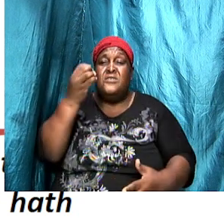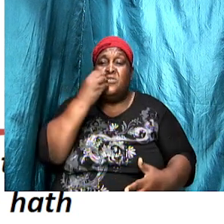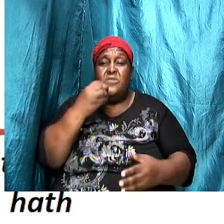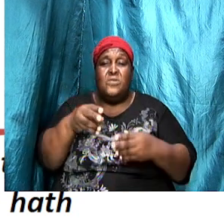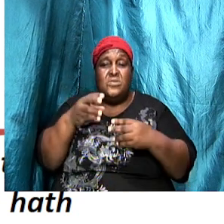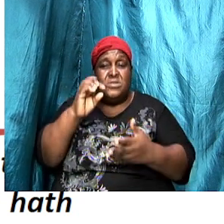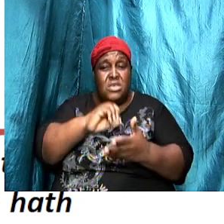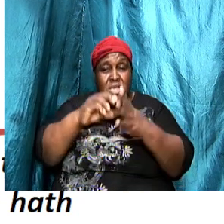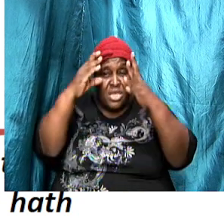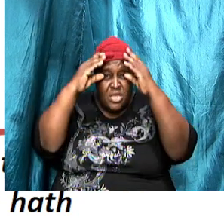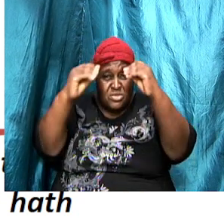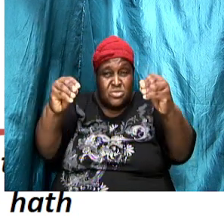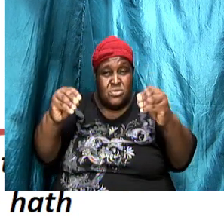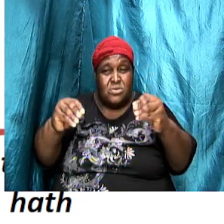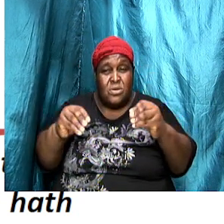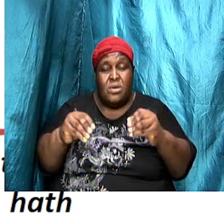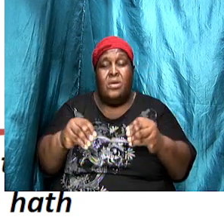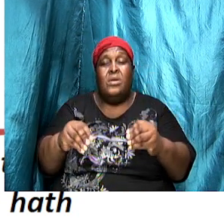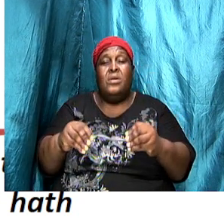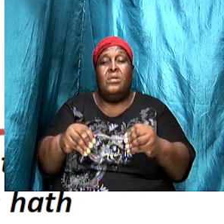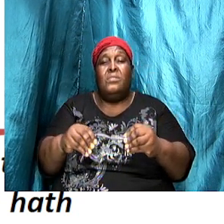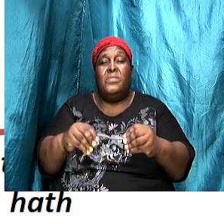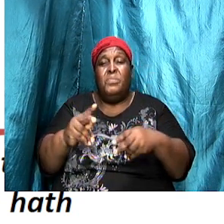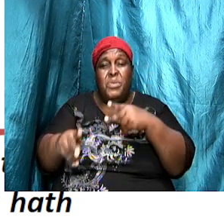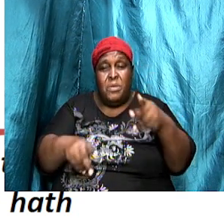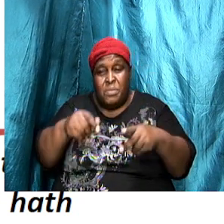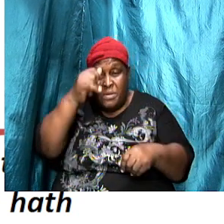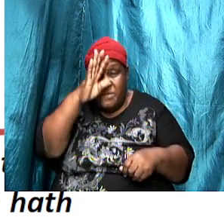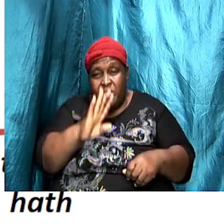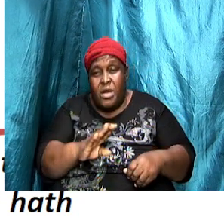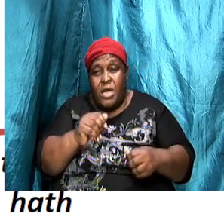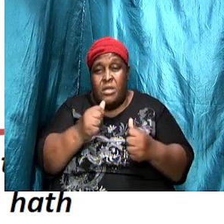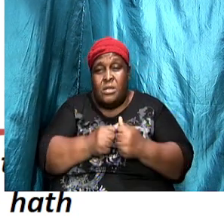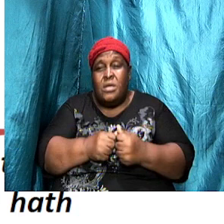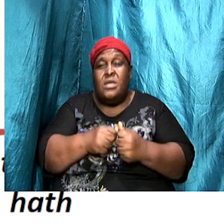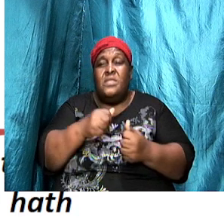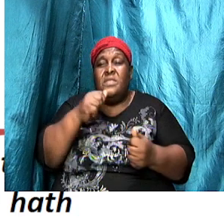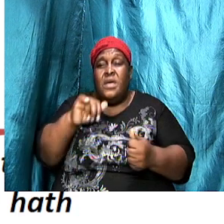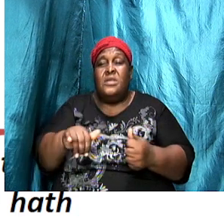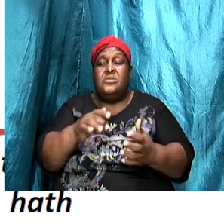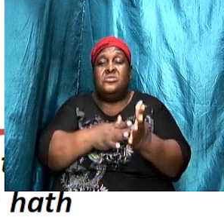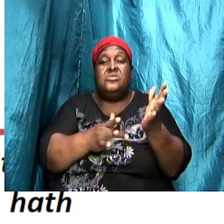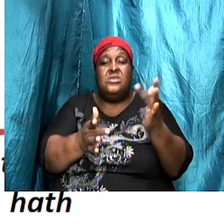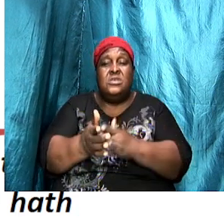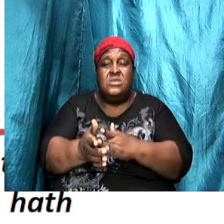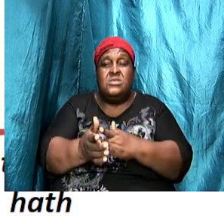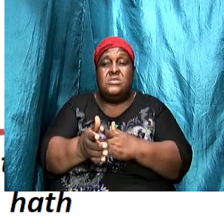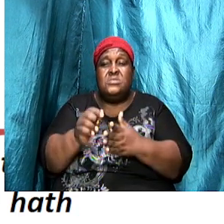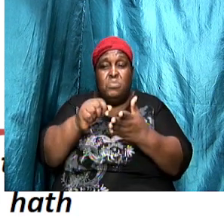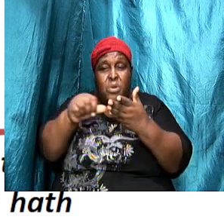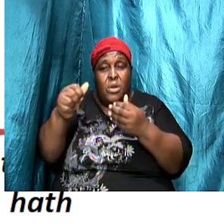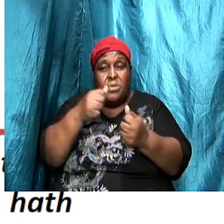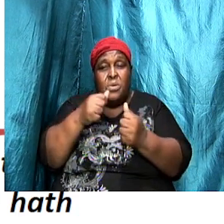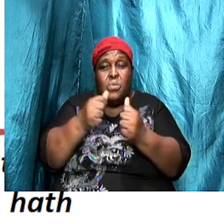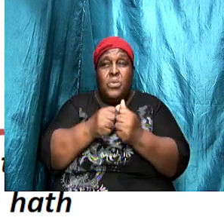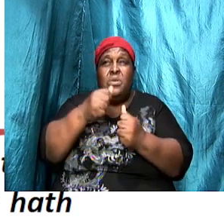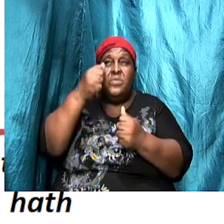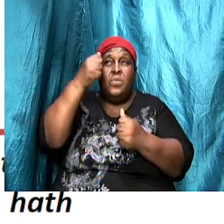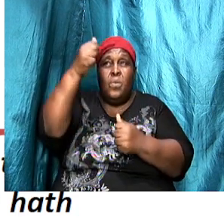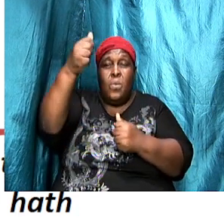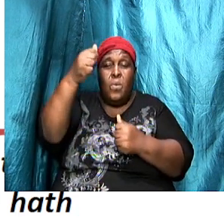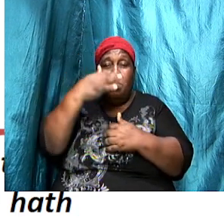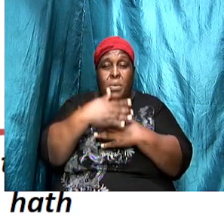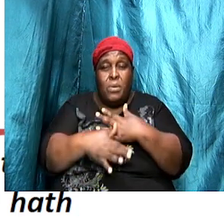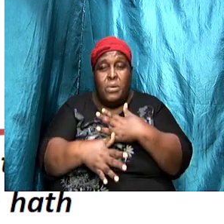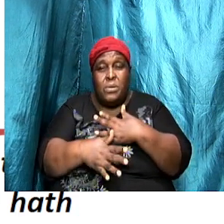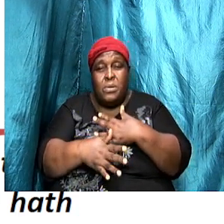purchased with his own blood for I know this that after my departing shall grievous wolves